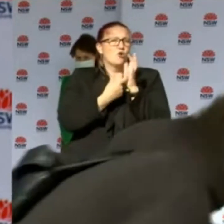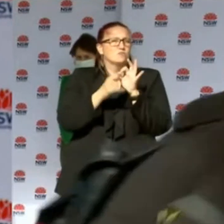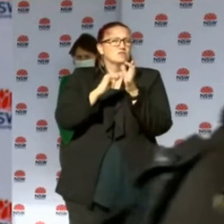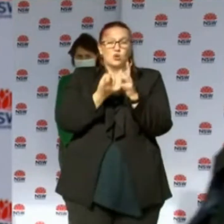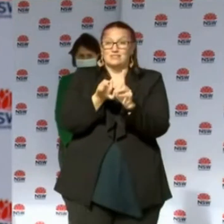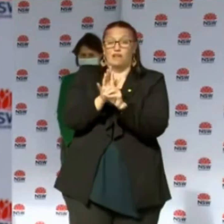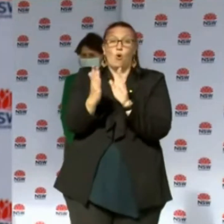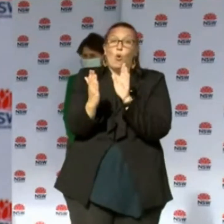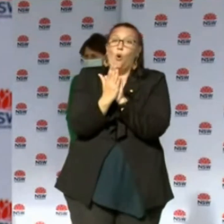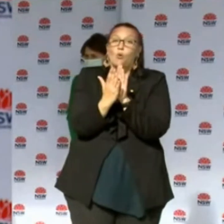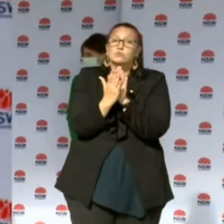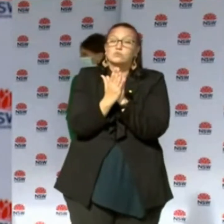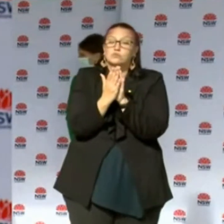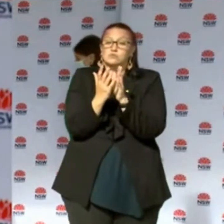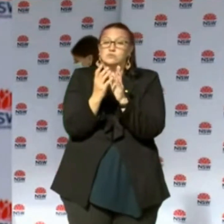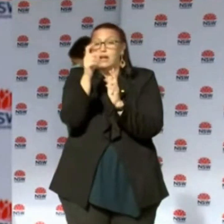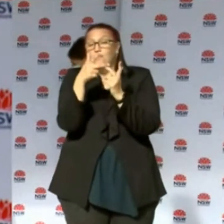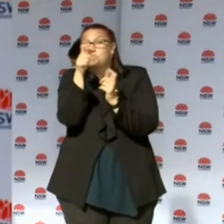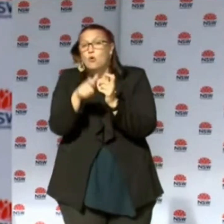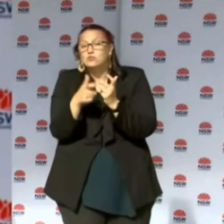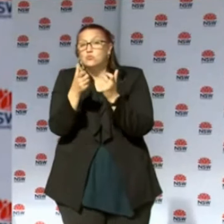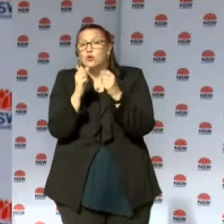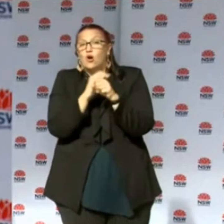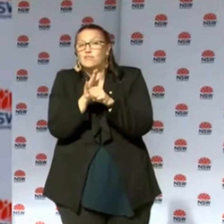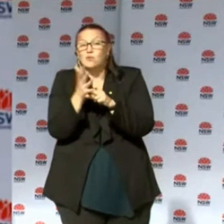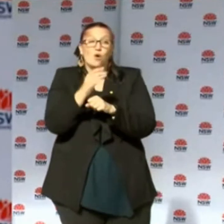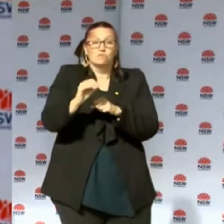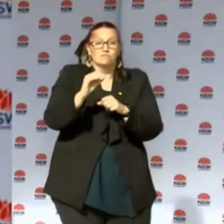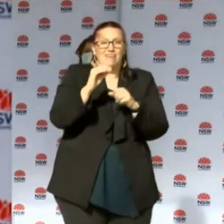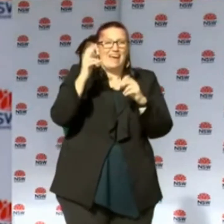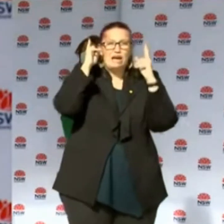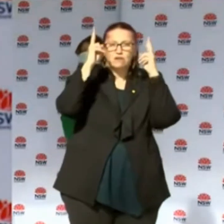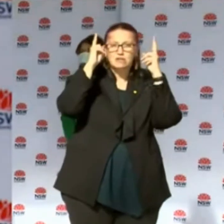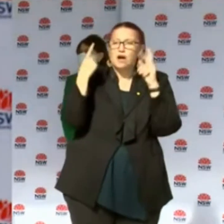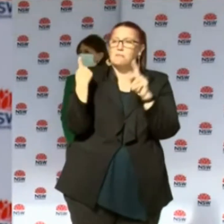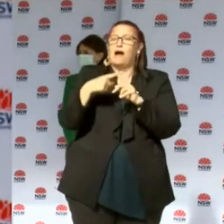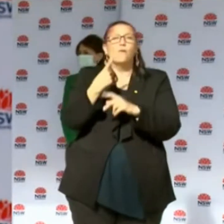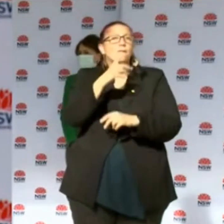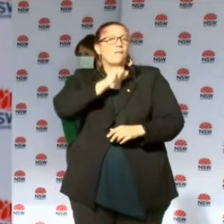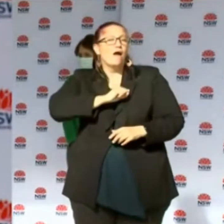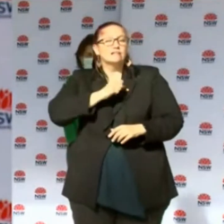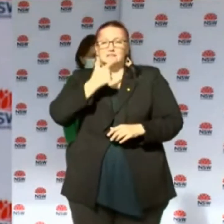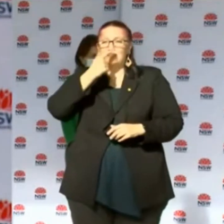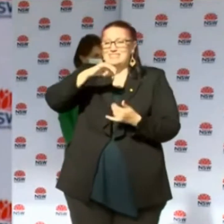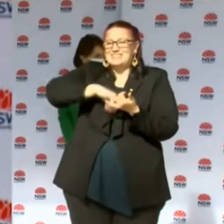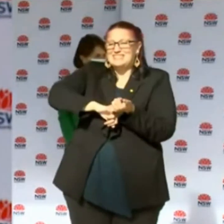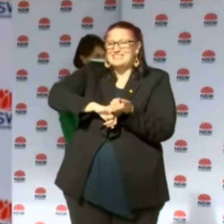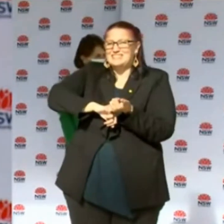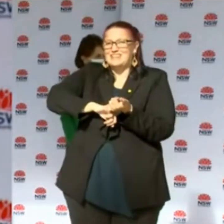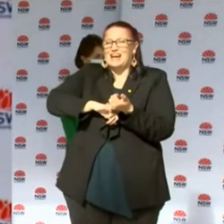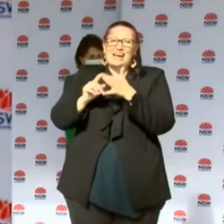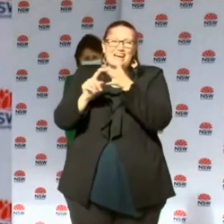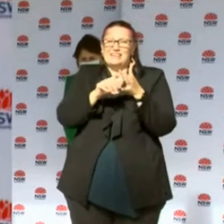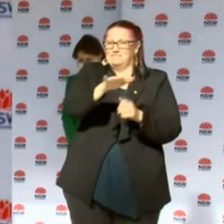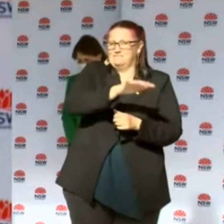hairdresser. And also there's a man in his 70s from the eastern suburbs who was